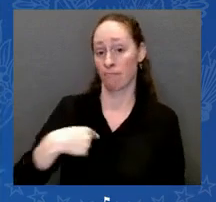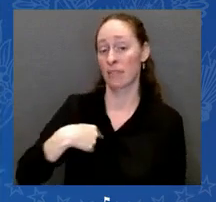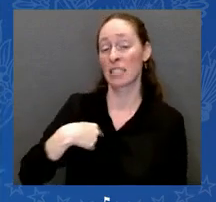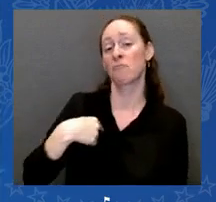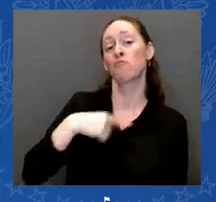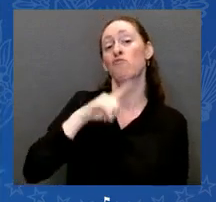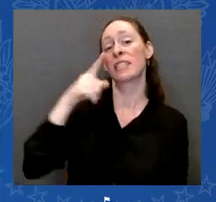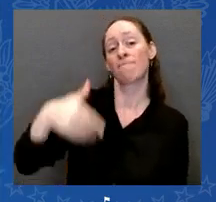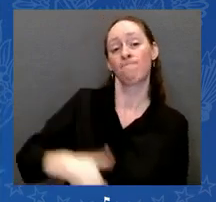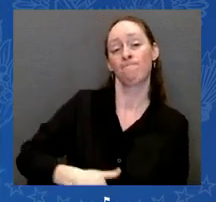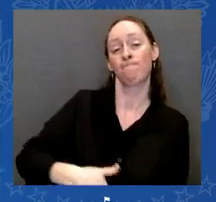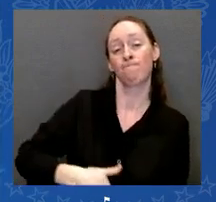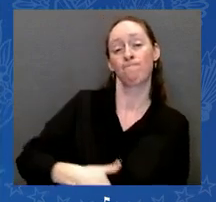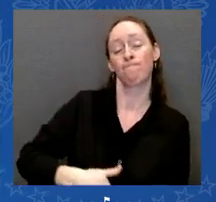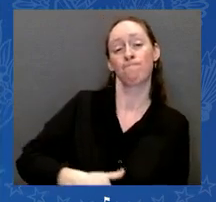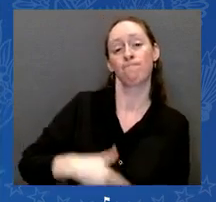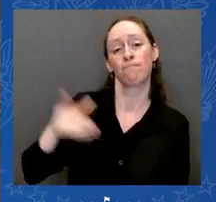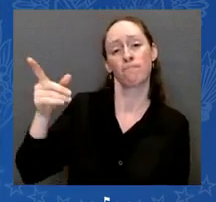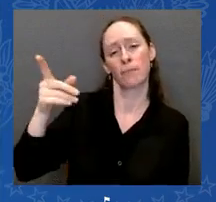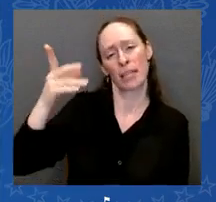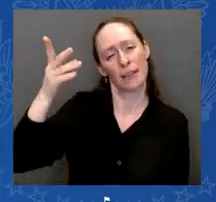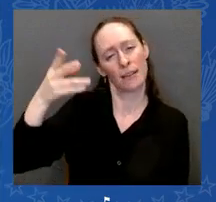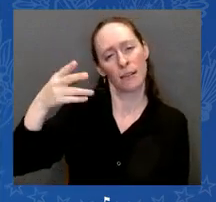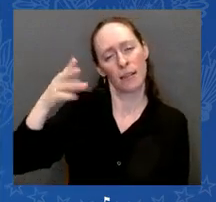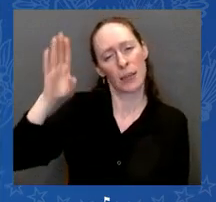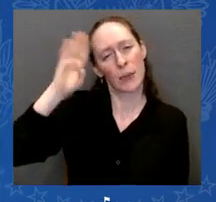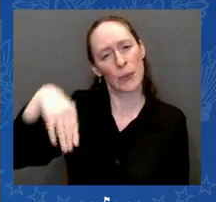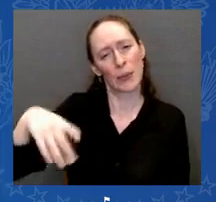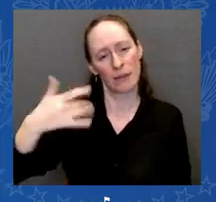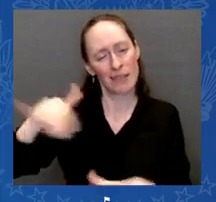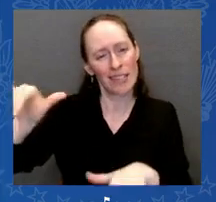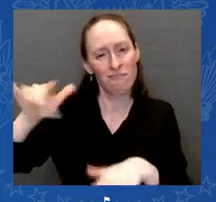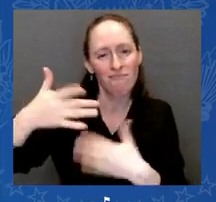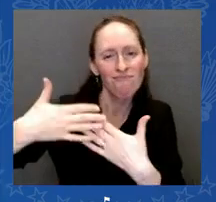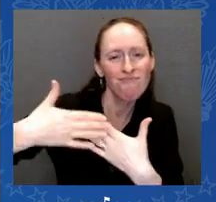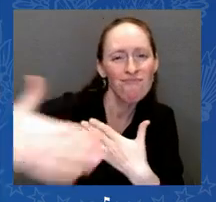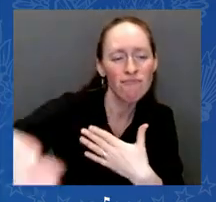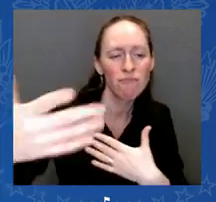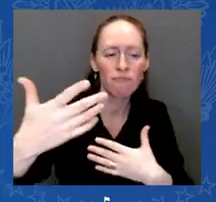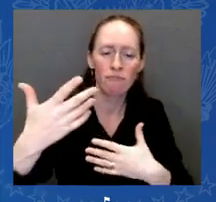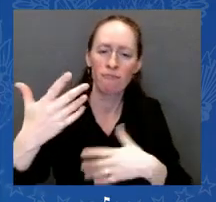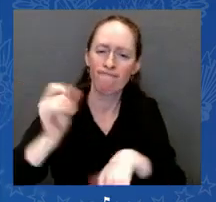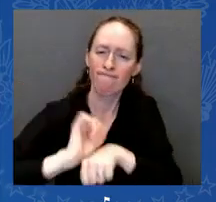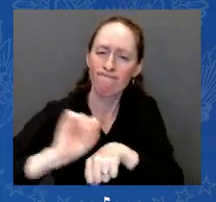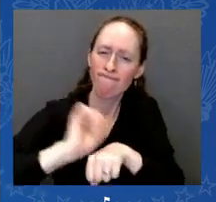first gun safety bill in 30 years would not have passed without Joe Biden's leadership.